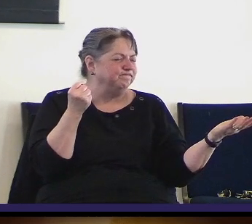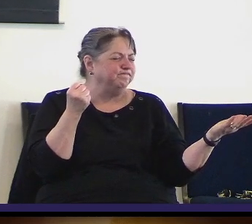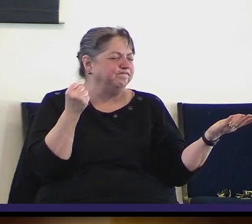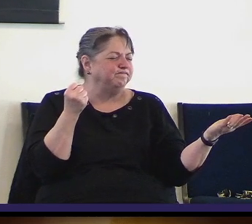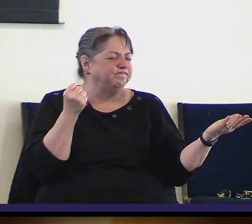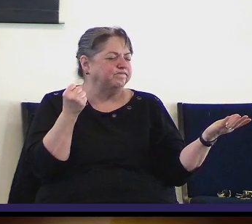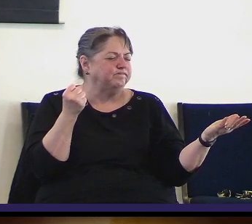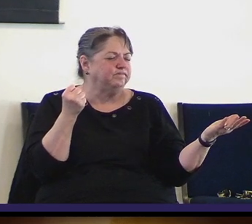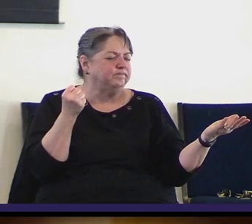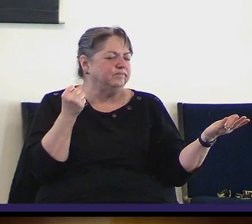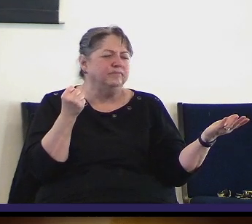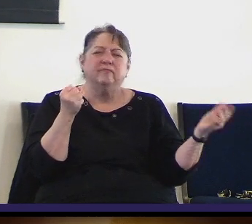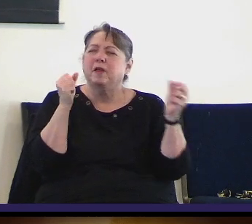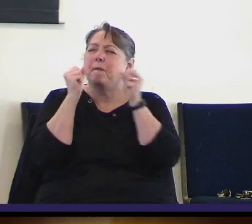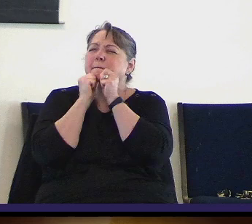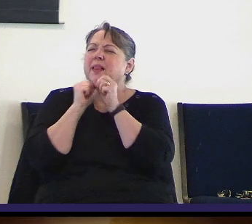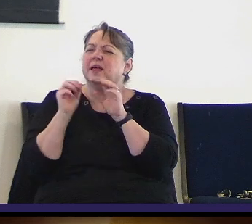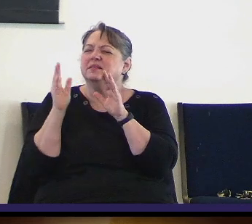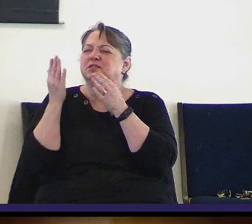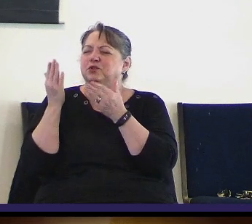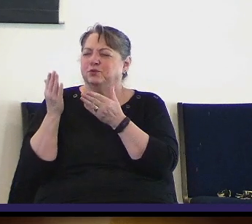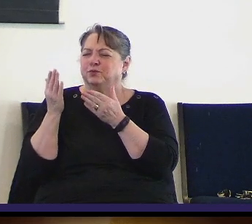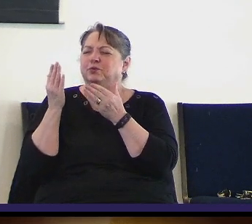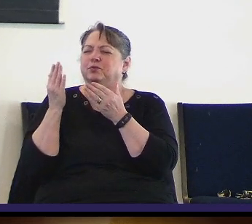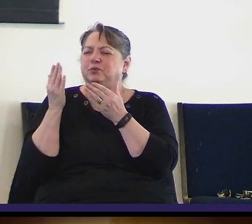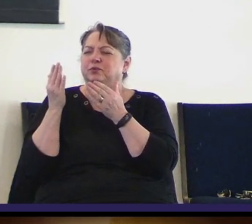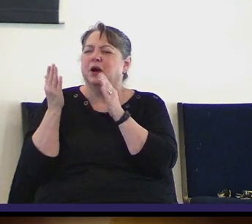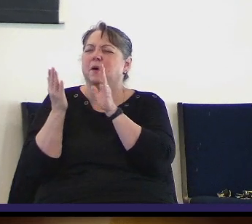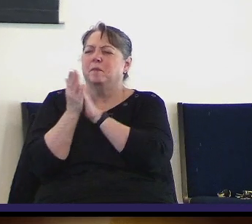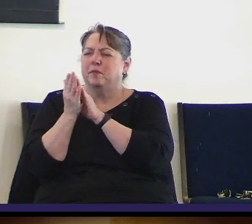and so father we bless you and praise you this morning